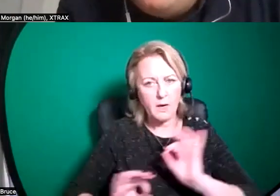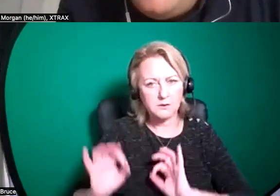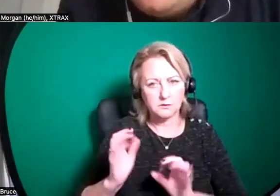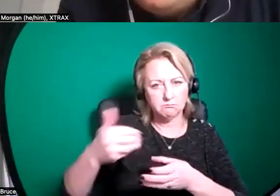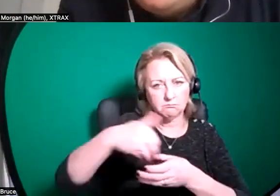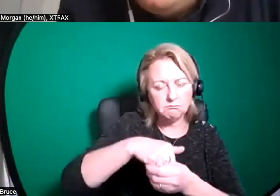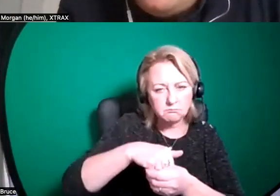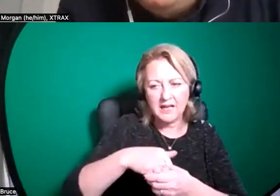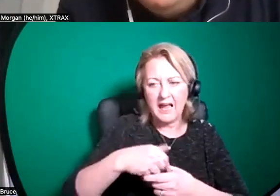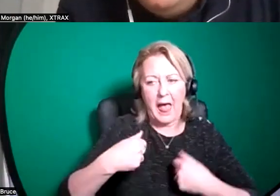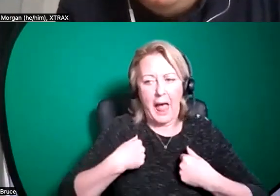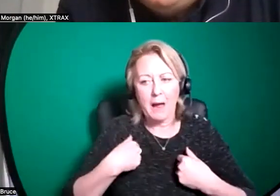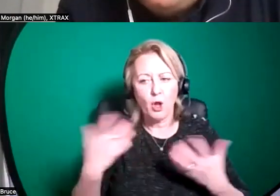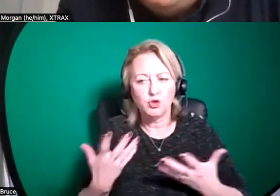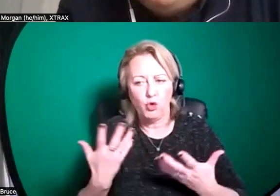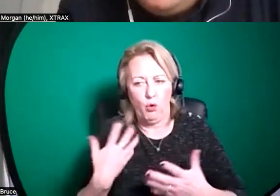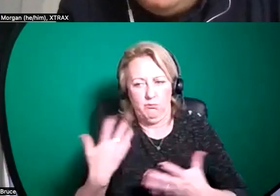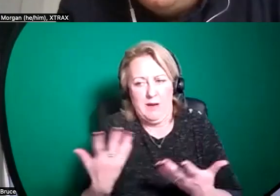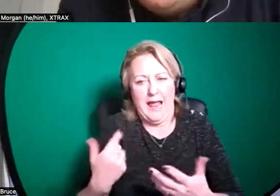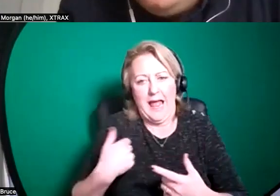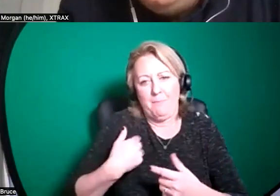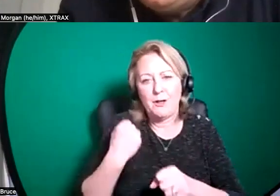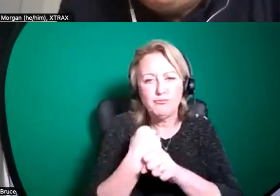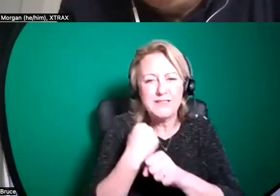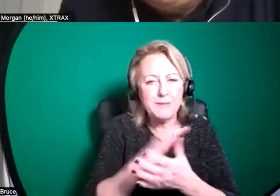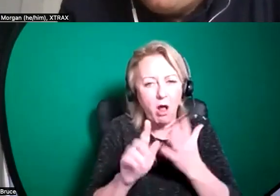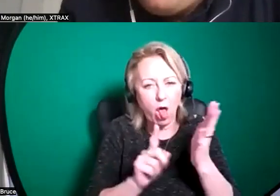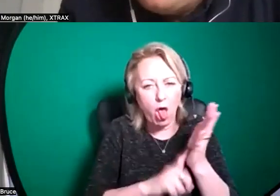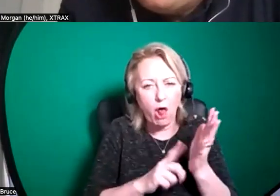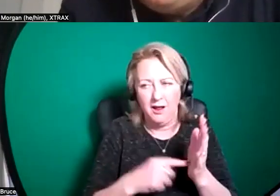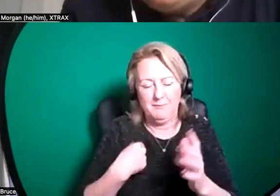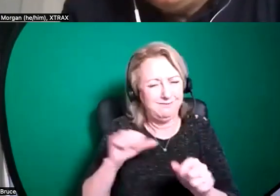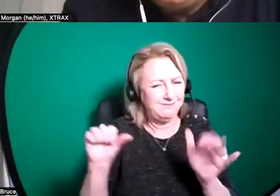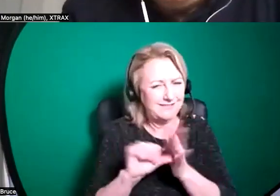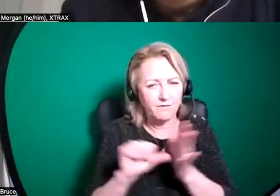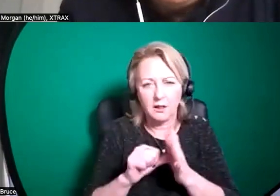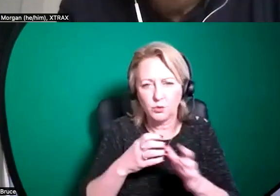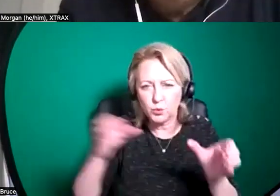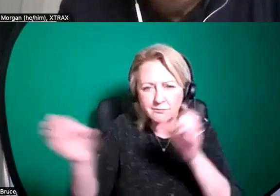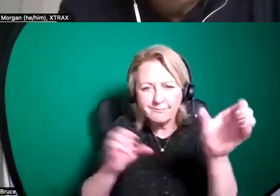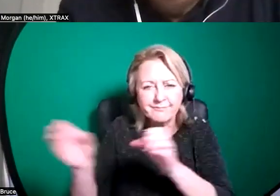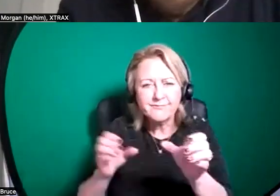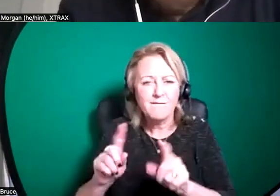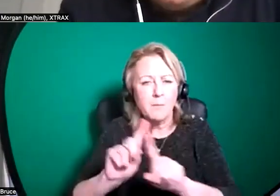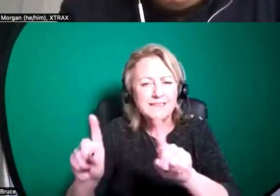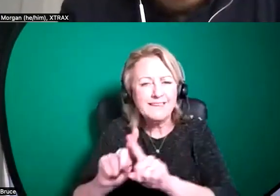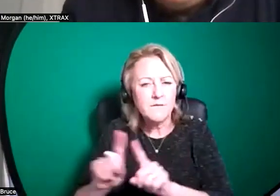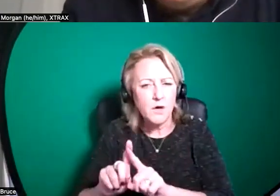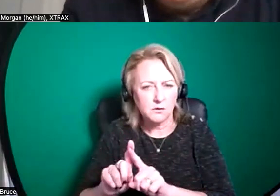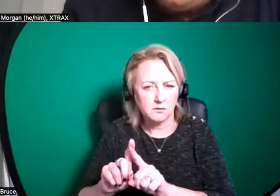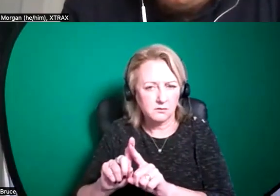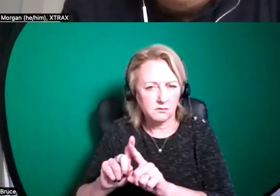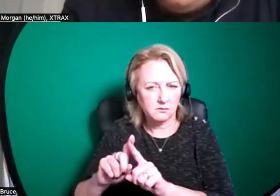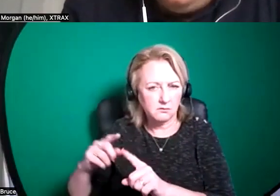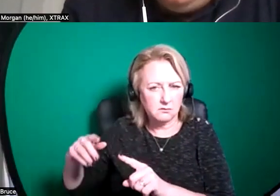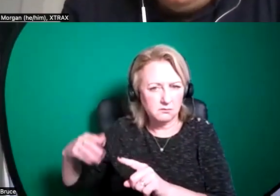area in which we're based brimsy and hull but we struggle to find and train skilled performers from different ethnic backgrounds and i